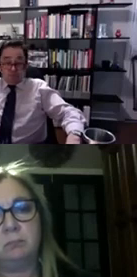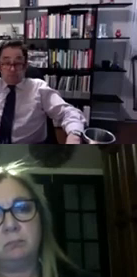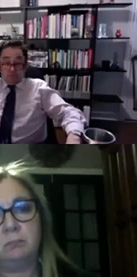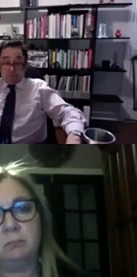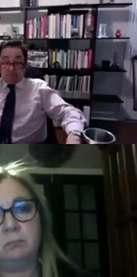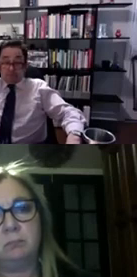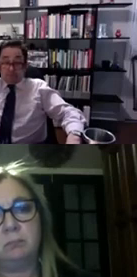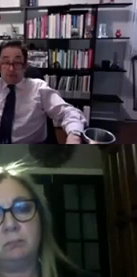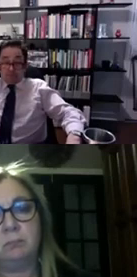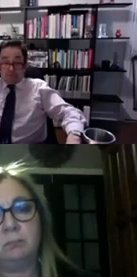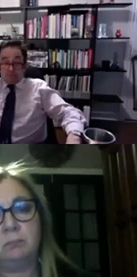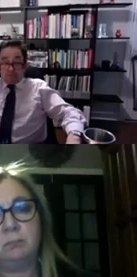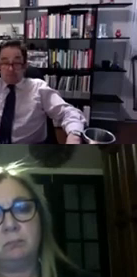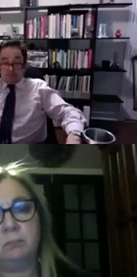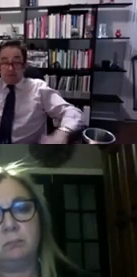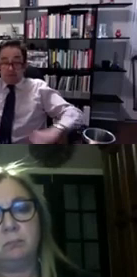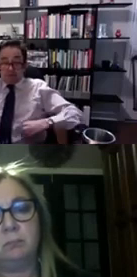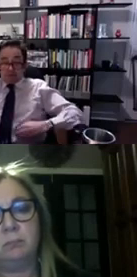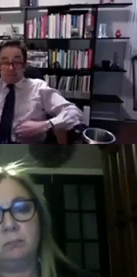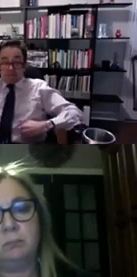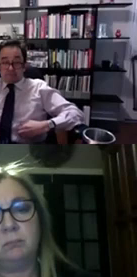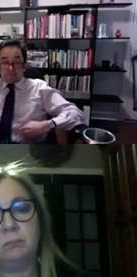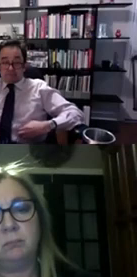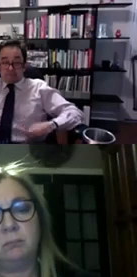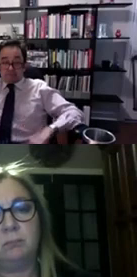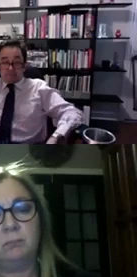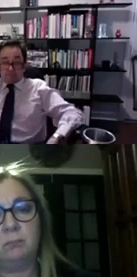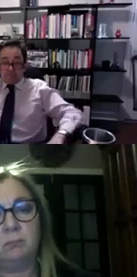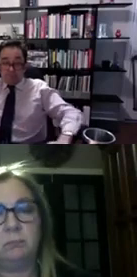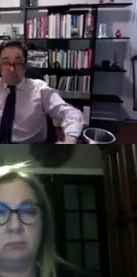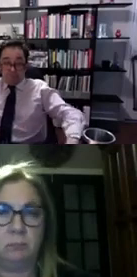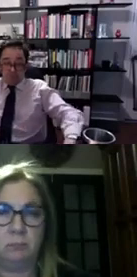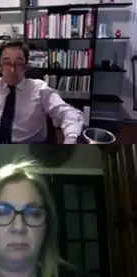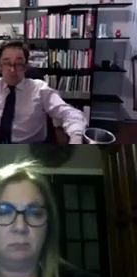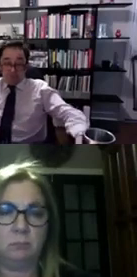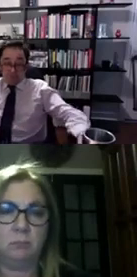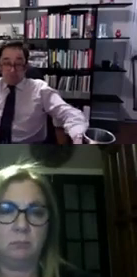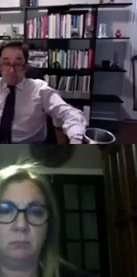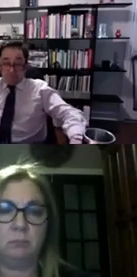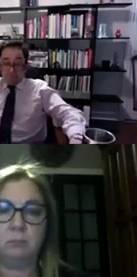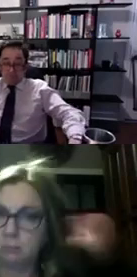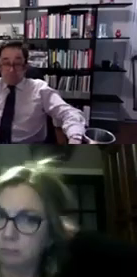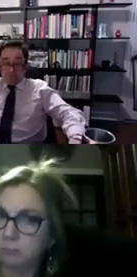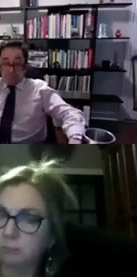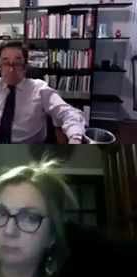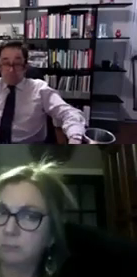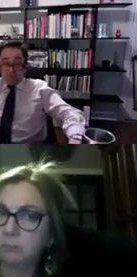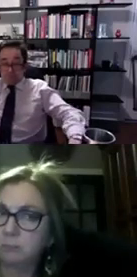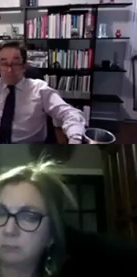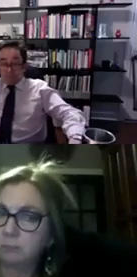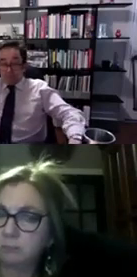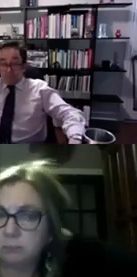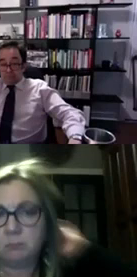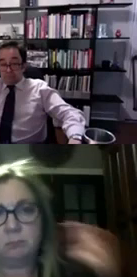those great points the other thing i would say is um trying to reframe the conversation around uh functional needs and